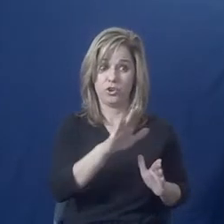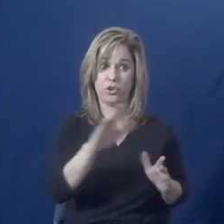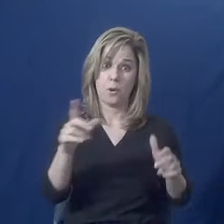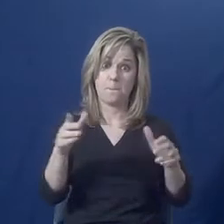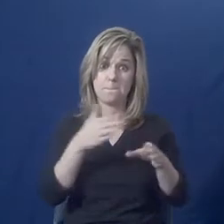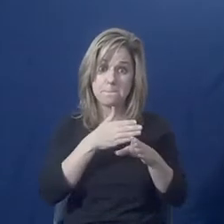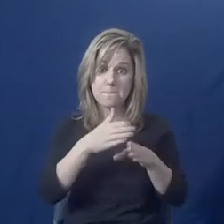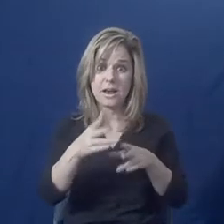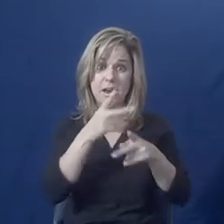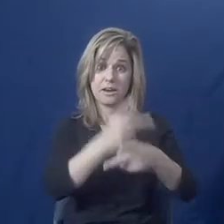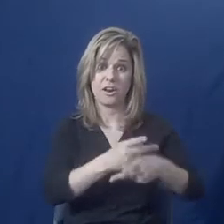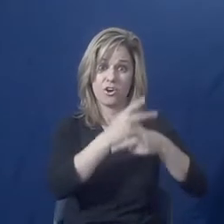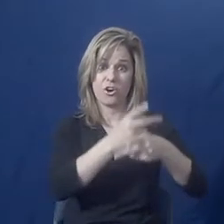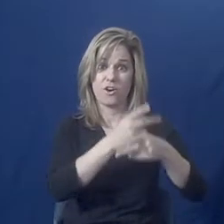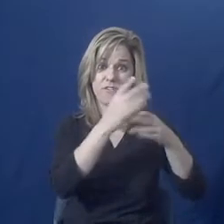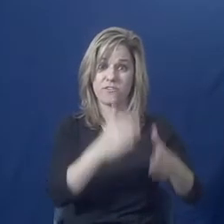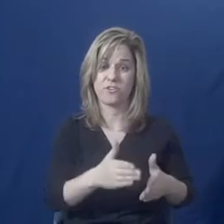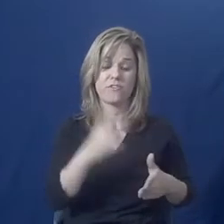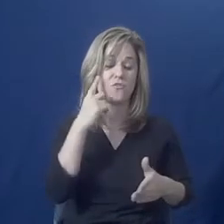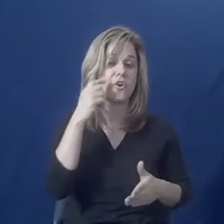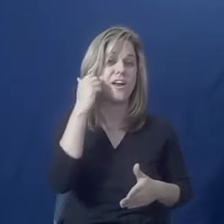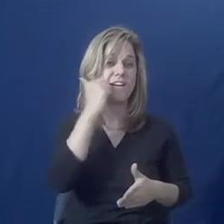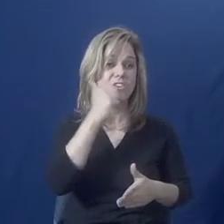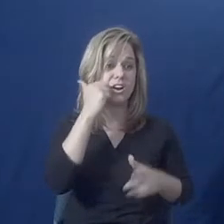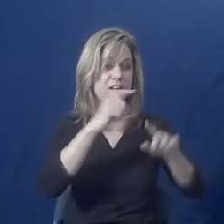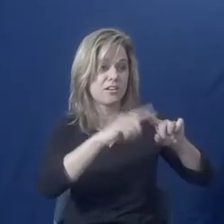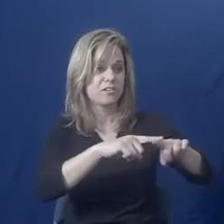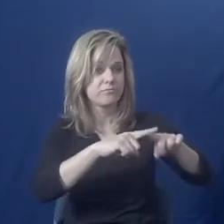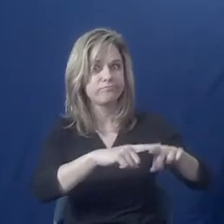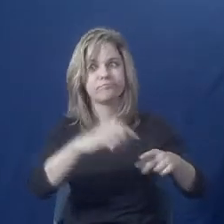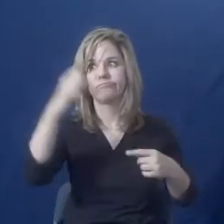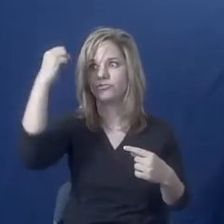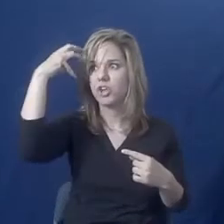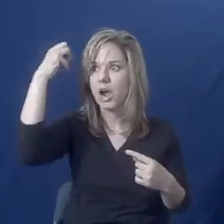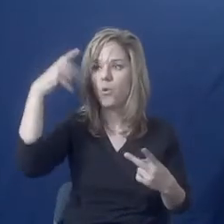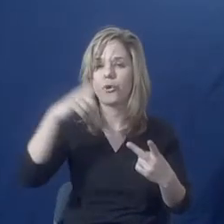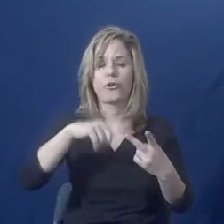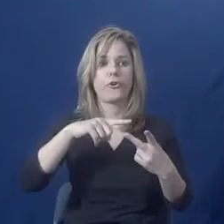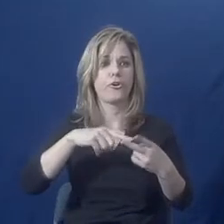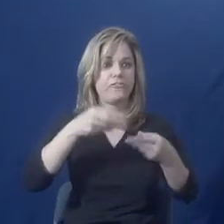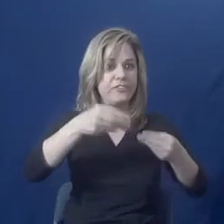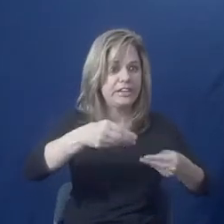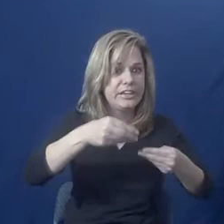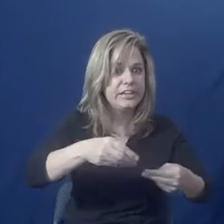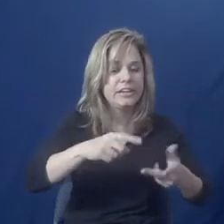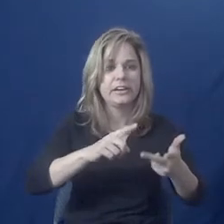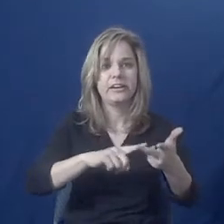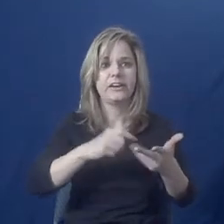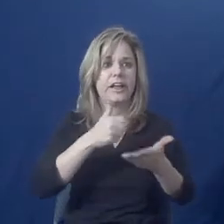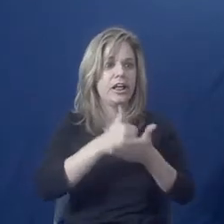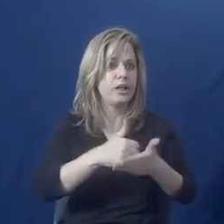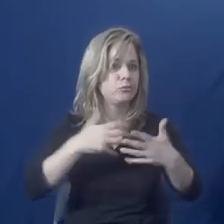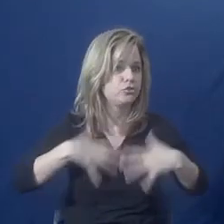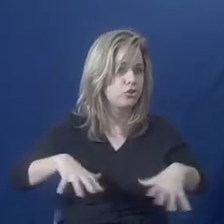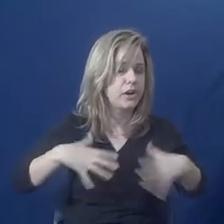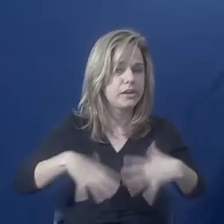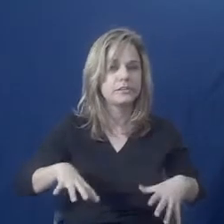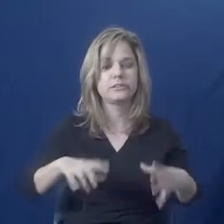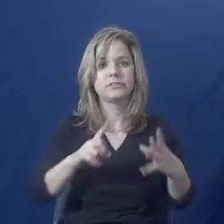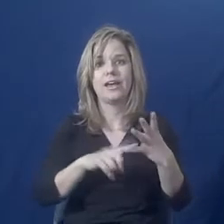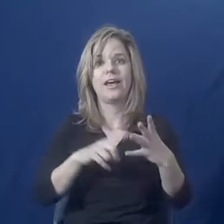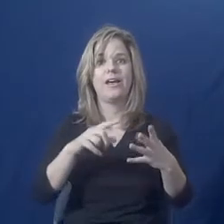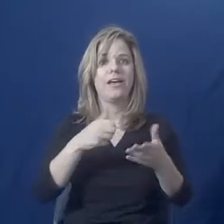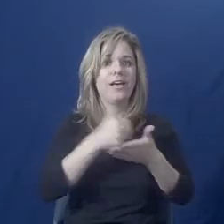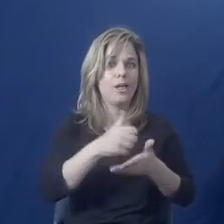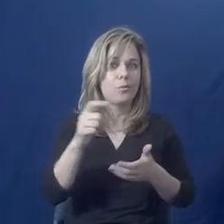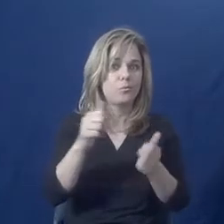daily living needs? Do they shower you? Do they feed you? Do they help you get dressed? Do they help you with your toileting? If